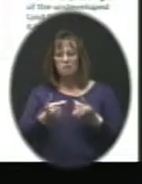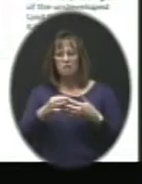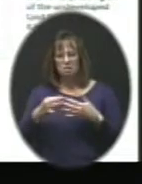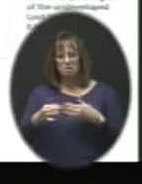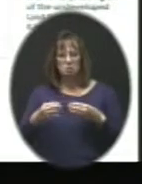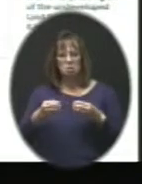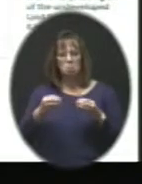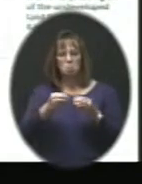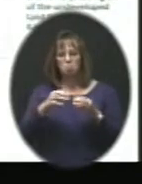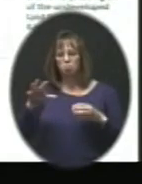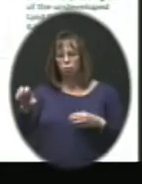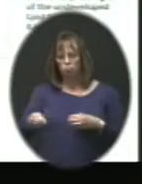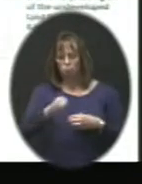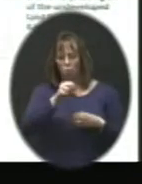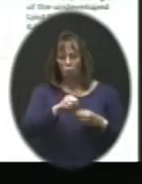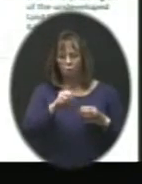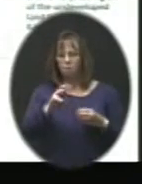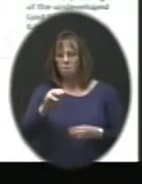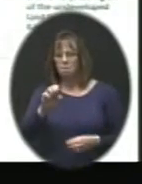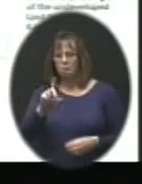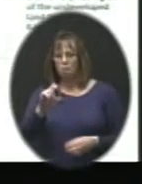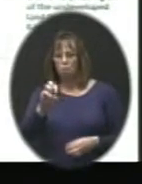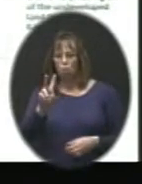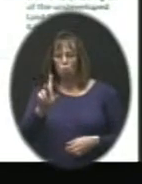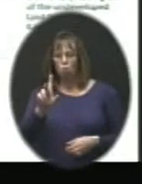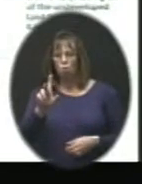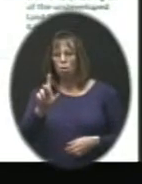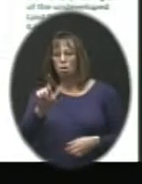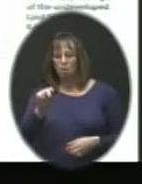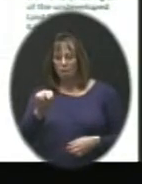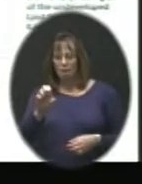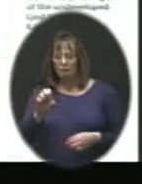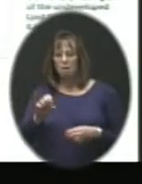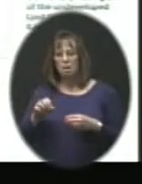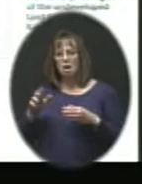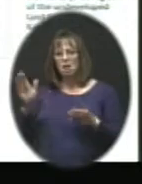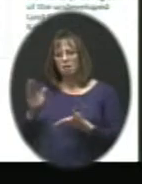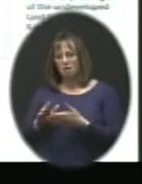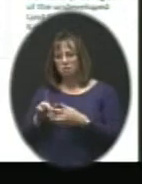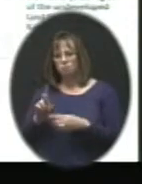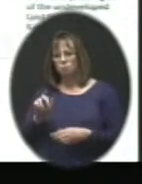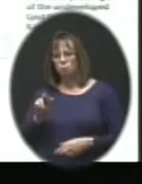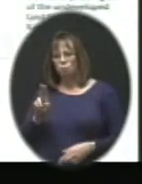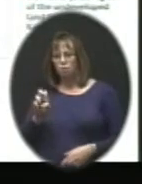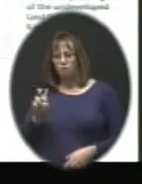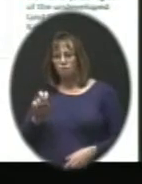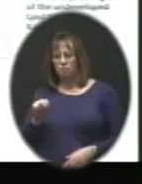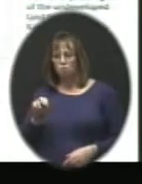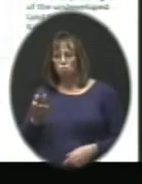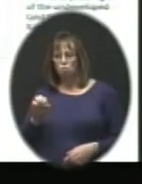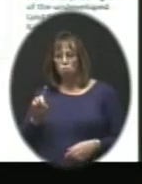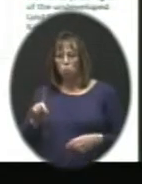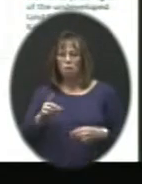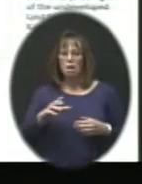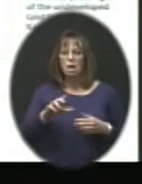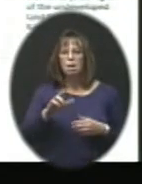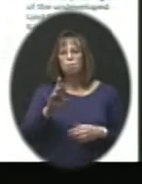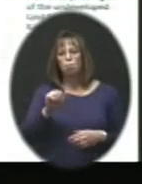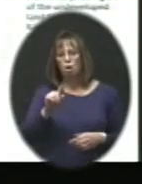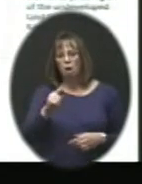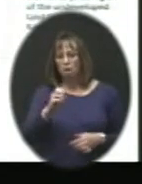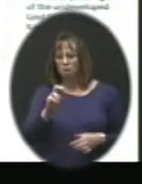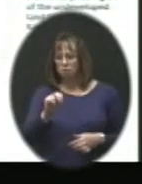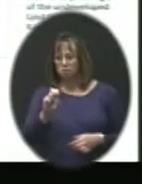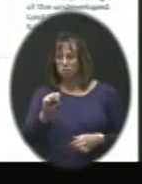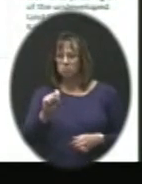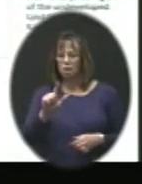students from Meadow Lane and fewer students from Ravenwood. The northern boundary is extended north. It picks up Brighton's Landing. Again, option A did not pick